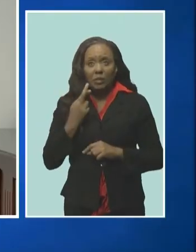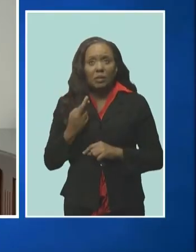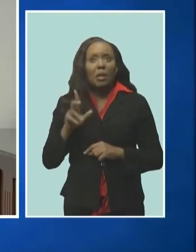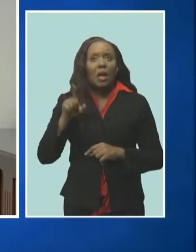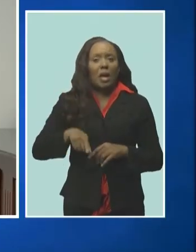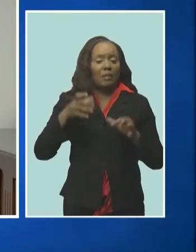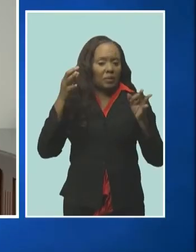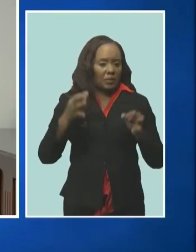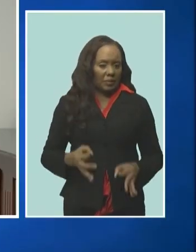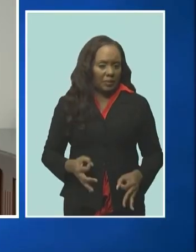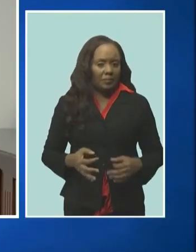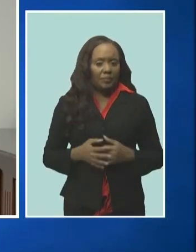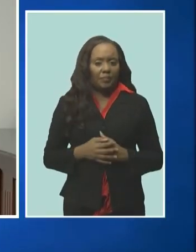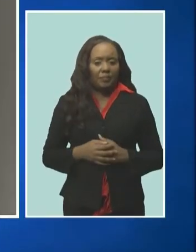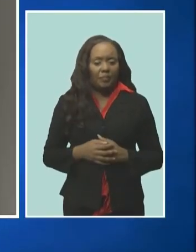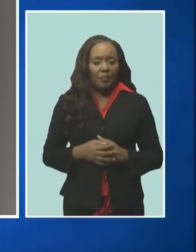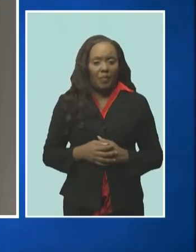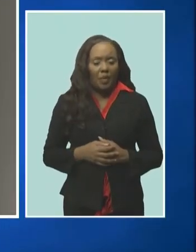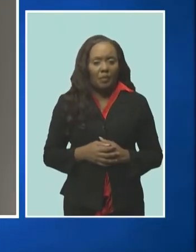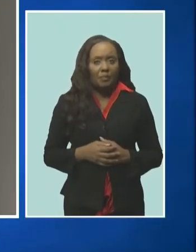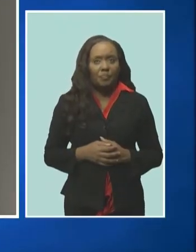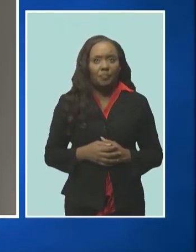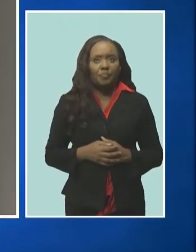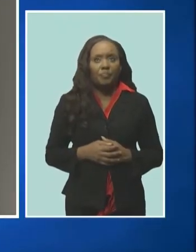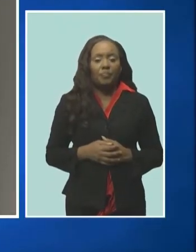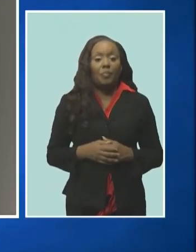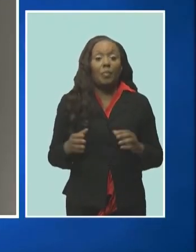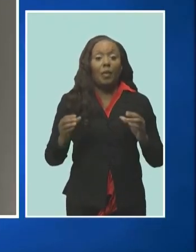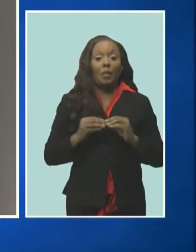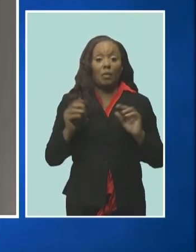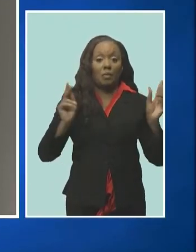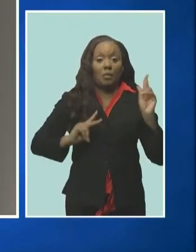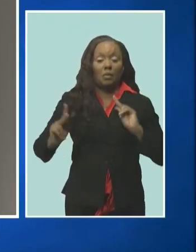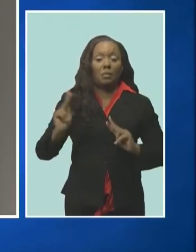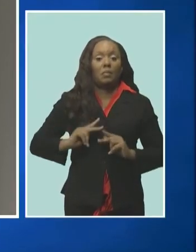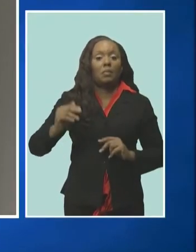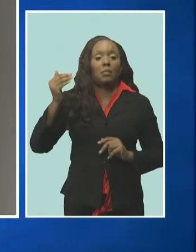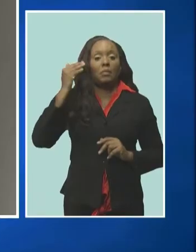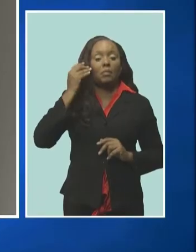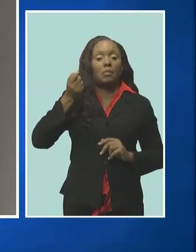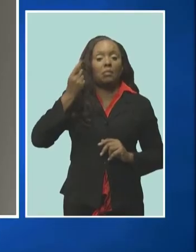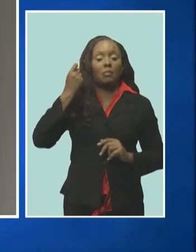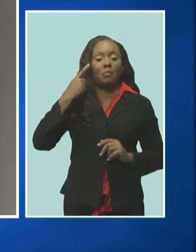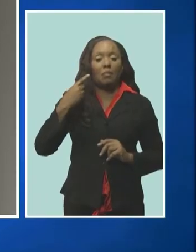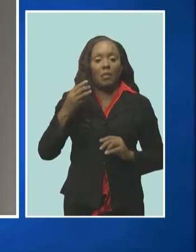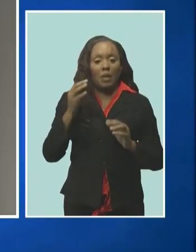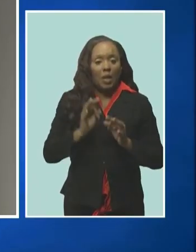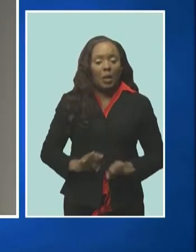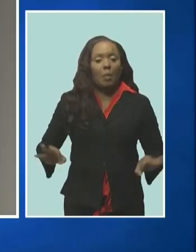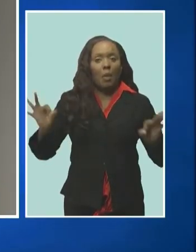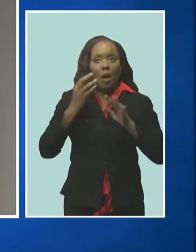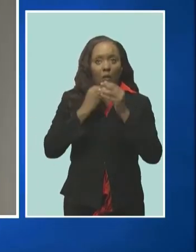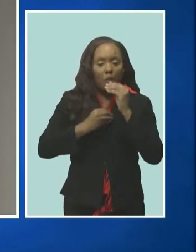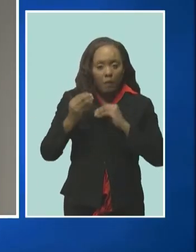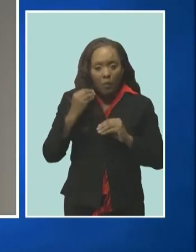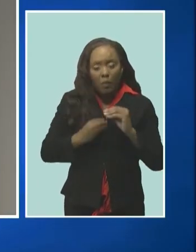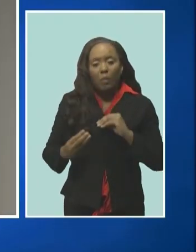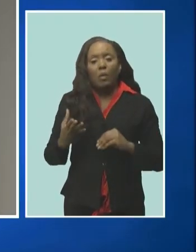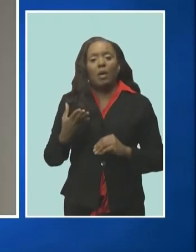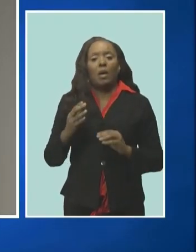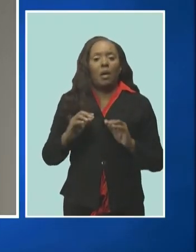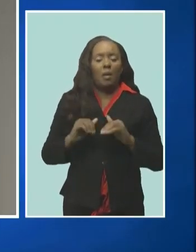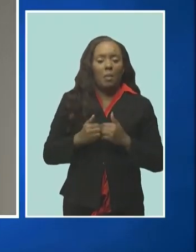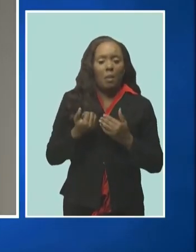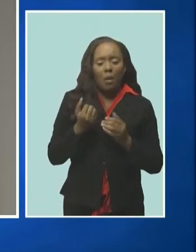make up their mind about the minister says more people are aware of the importance of food security as a result of the kobe 19 pandemic